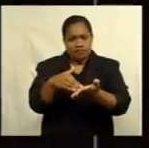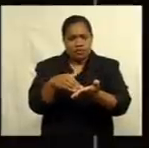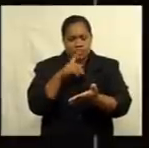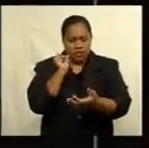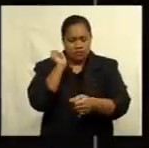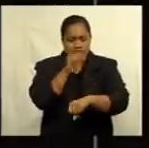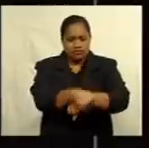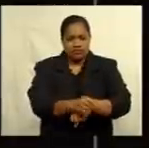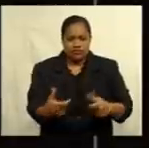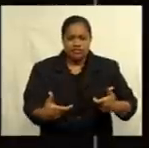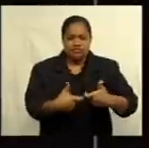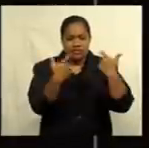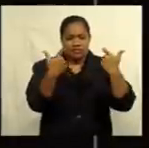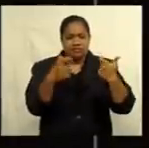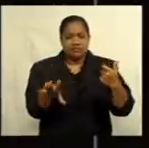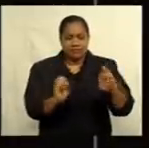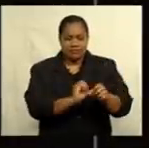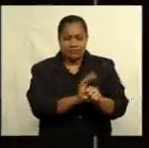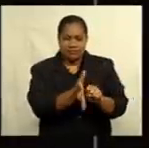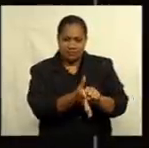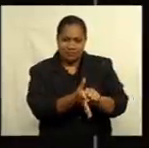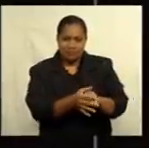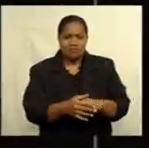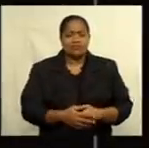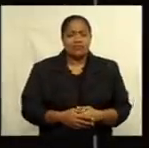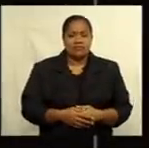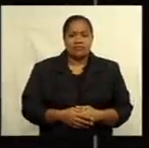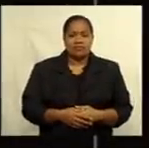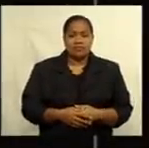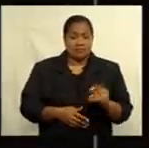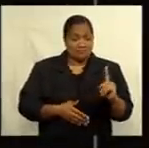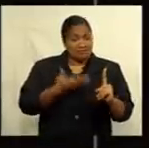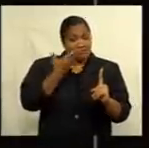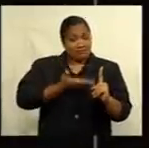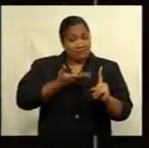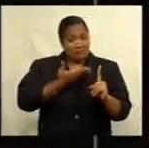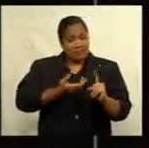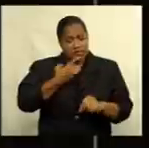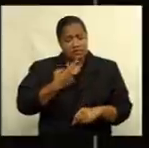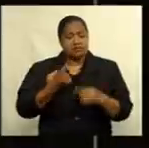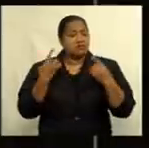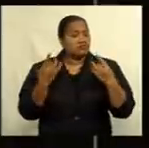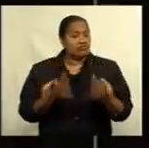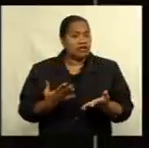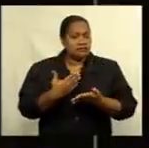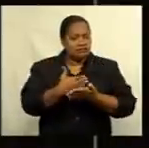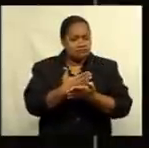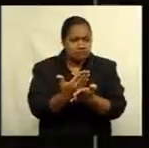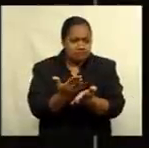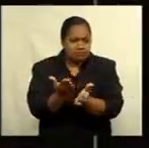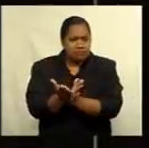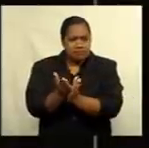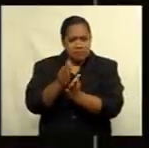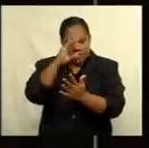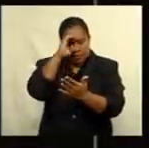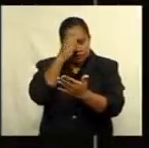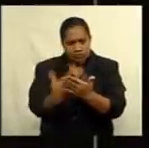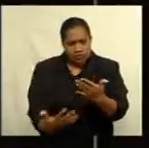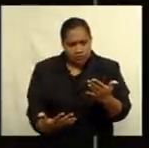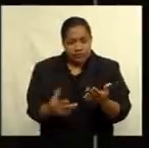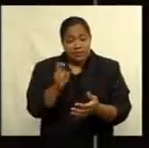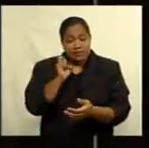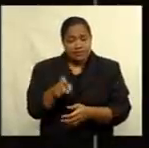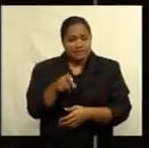faced by the current outbreak. Palani Swamy Karthigayan says they are ready to share the experiences if